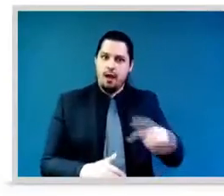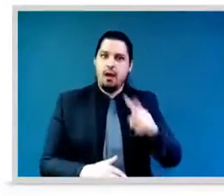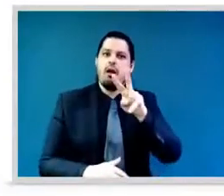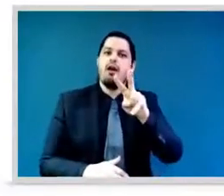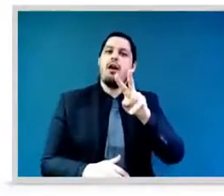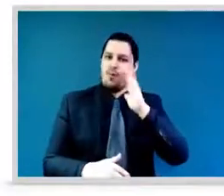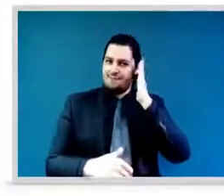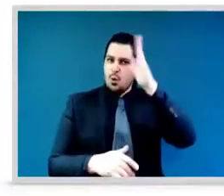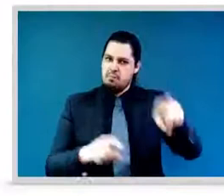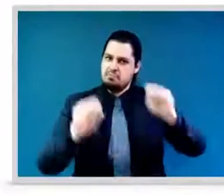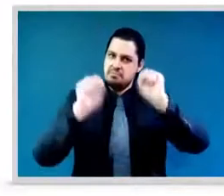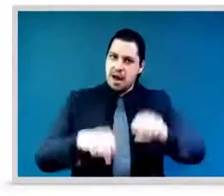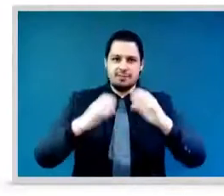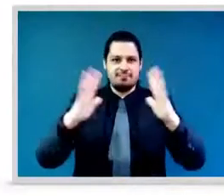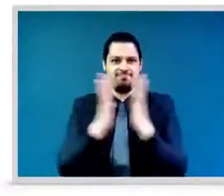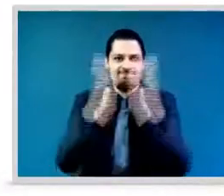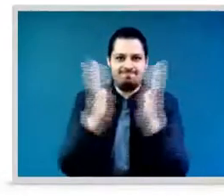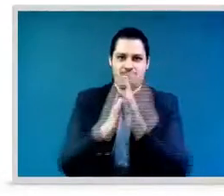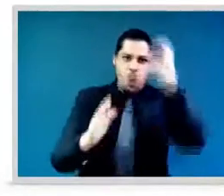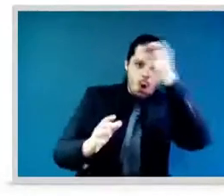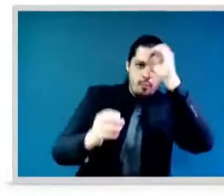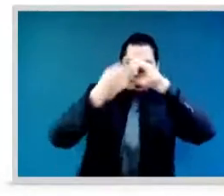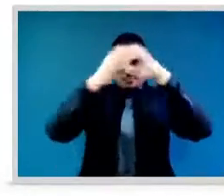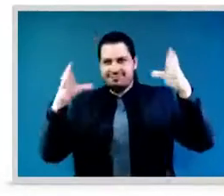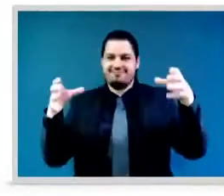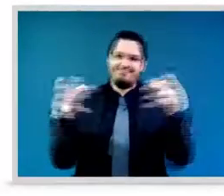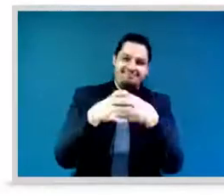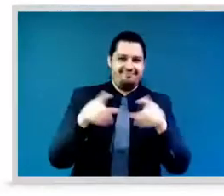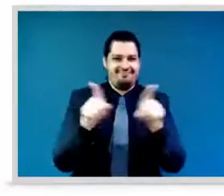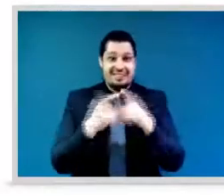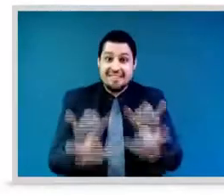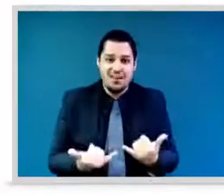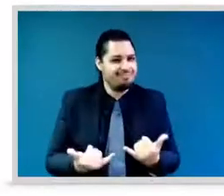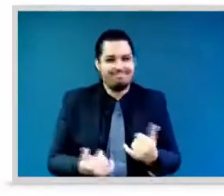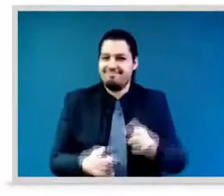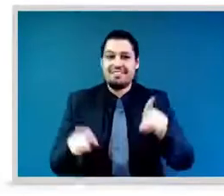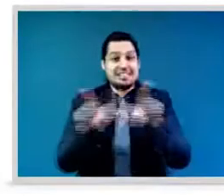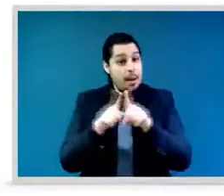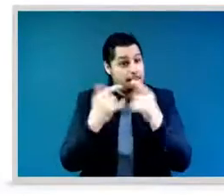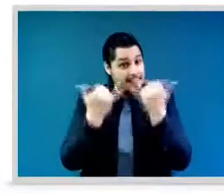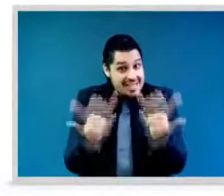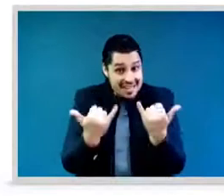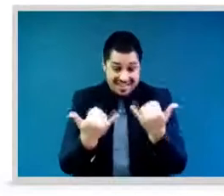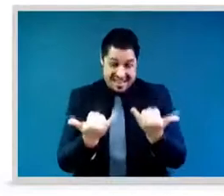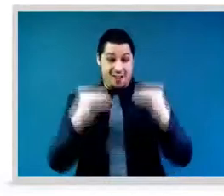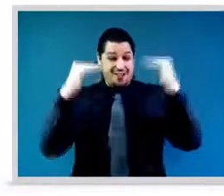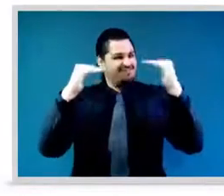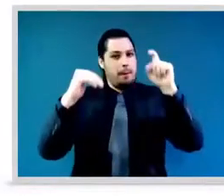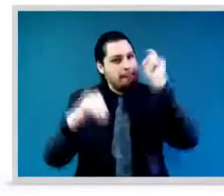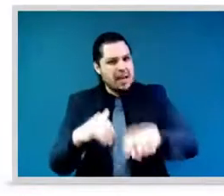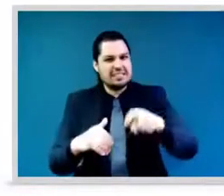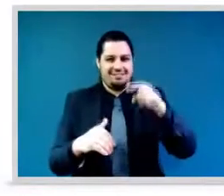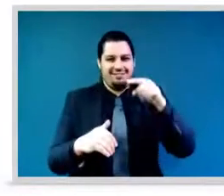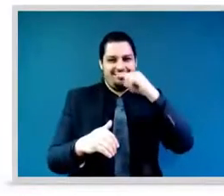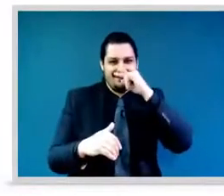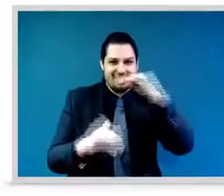respect for her sexual and reproductive health and rights these are prerequisites for girls and women's empowerment